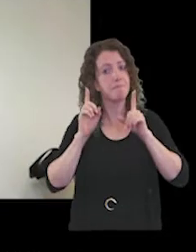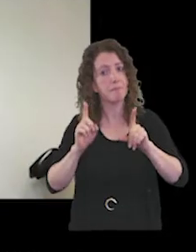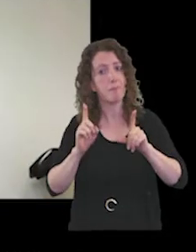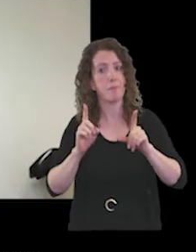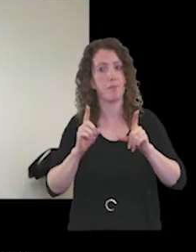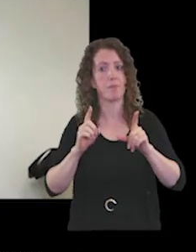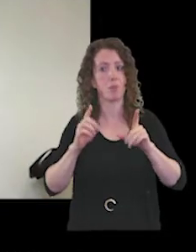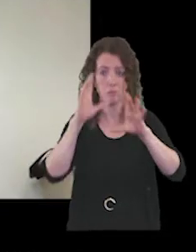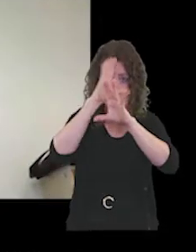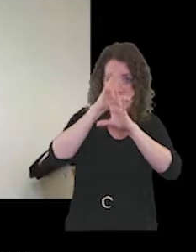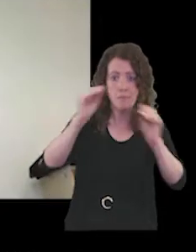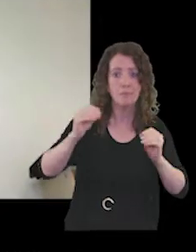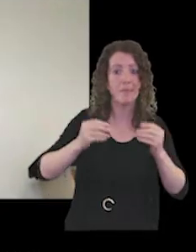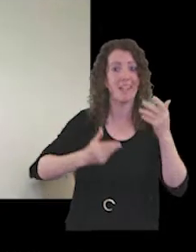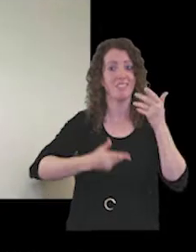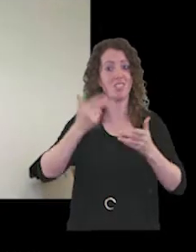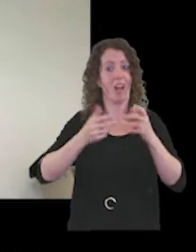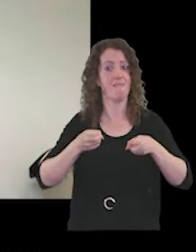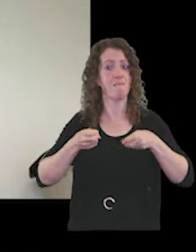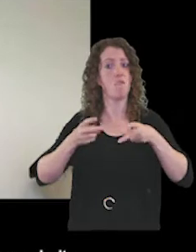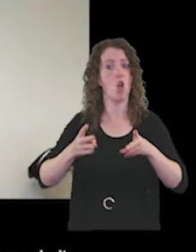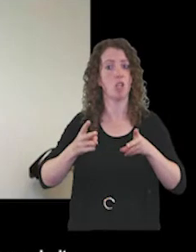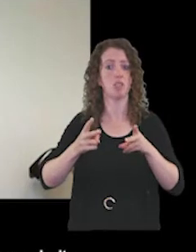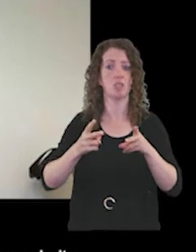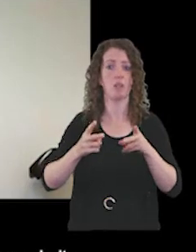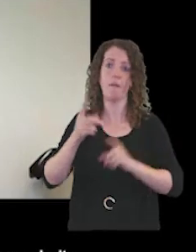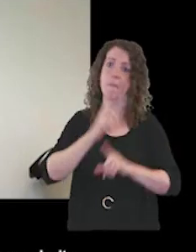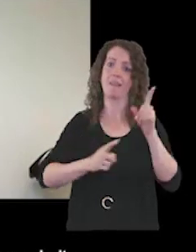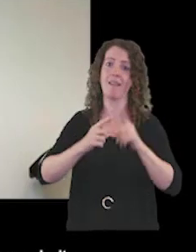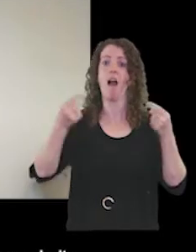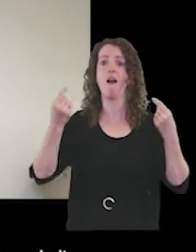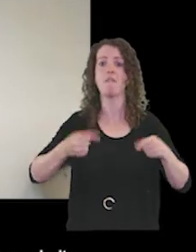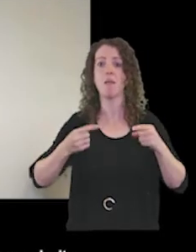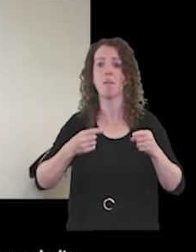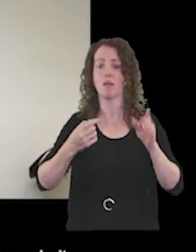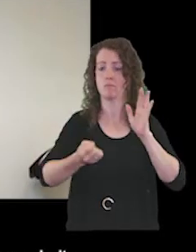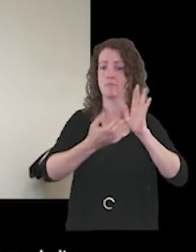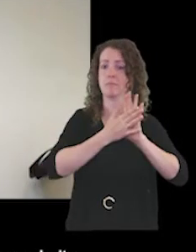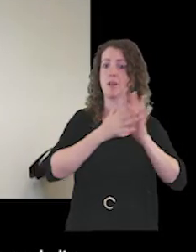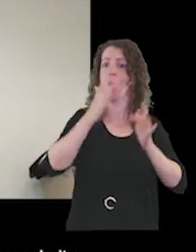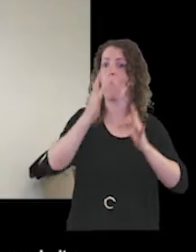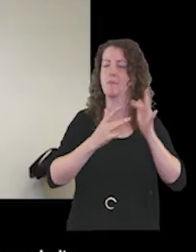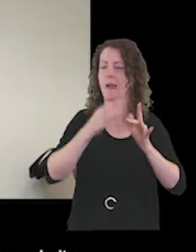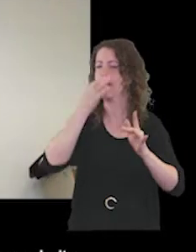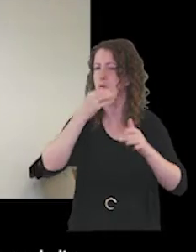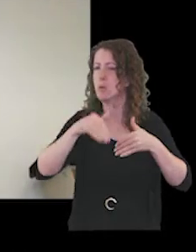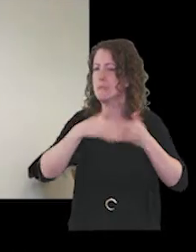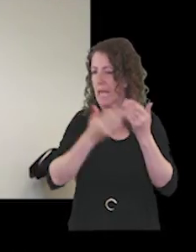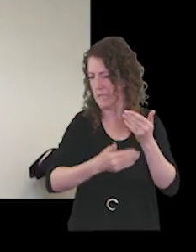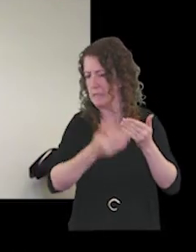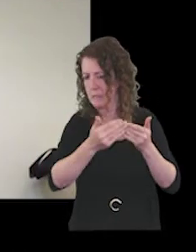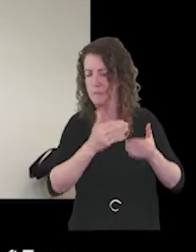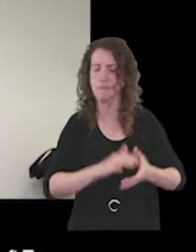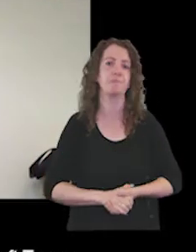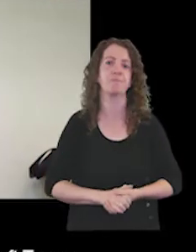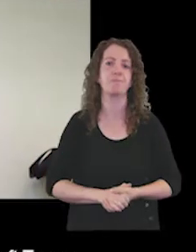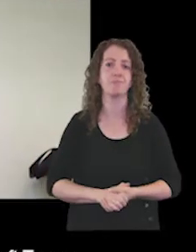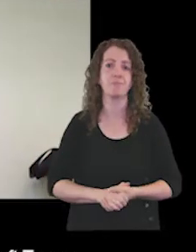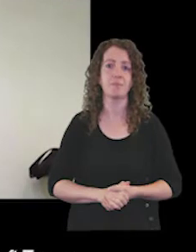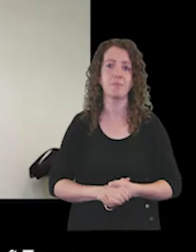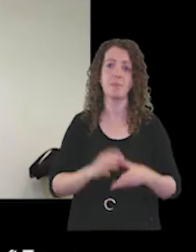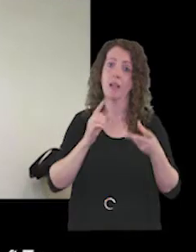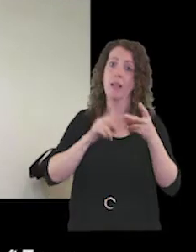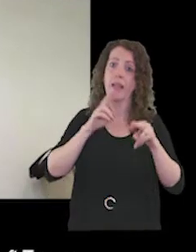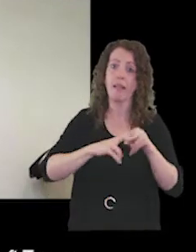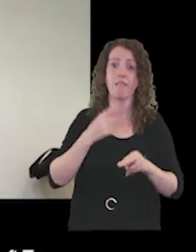just to assure you that assigned version of the meeting will be made available on our website in just a few days time. And if you